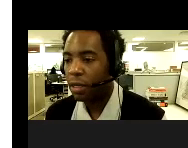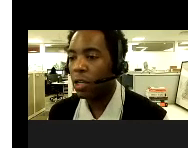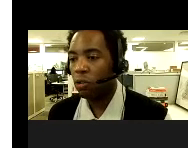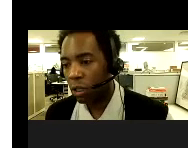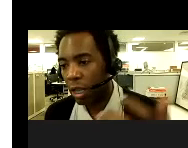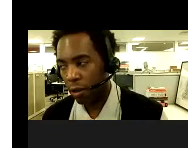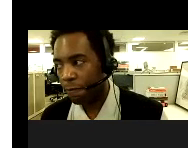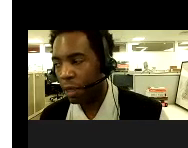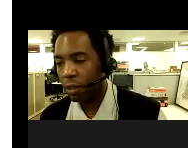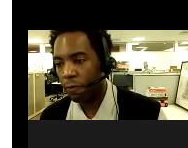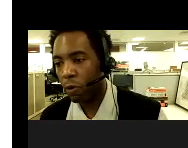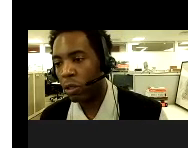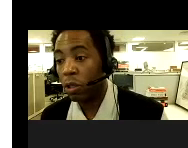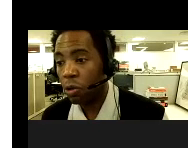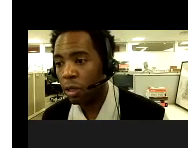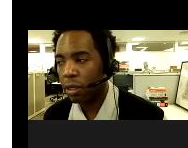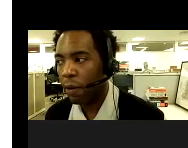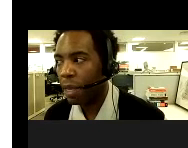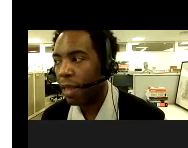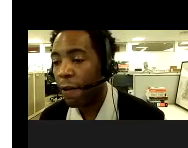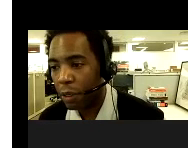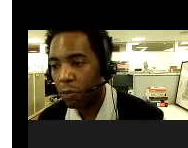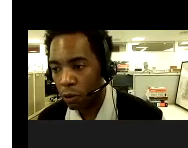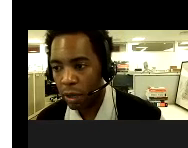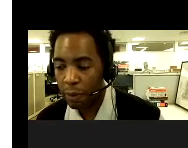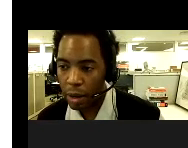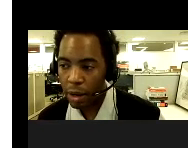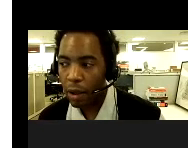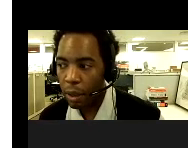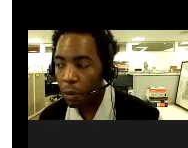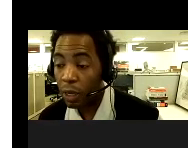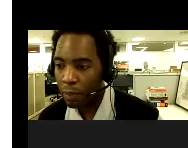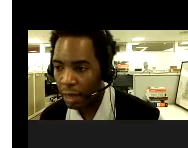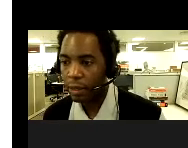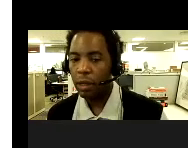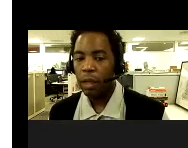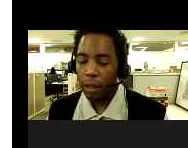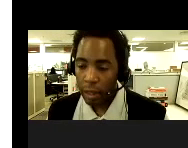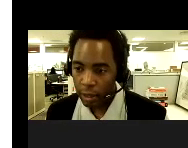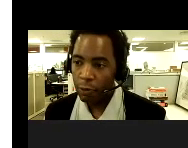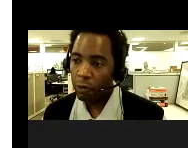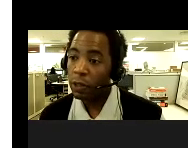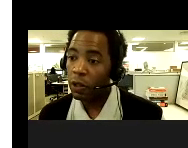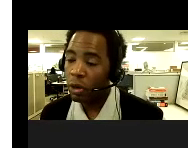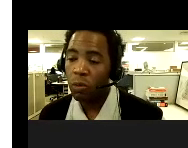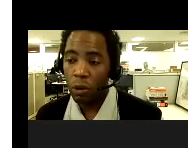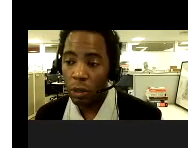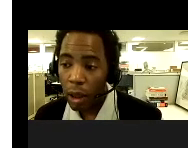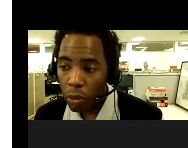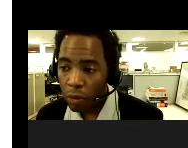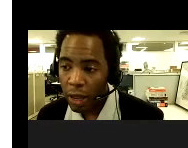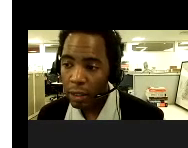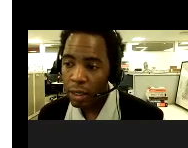ring vaccination or just get the, get the focus in the communities, um, that have been most, and, um, most impacted locally. We've gotten to the point